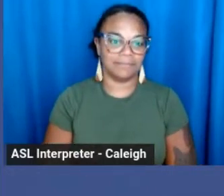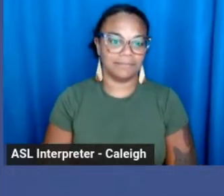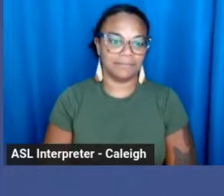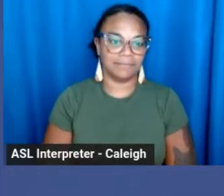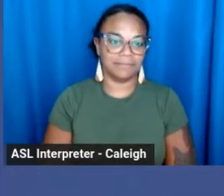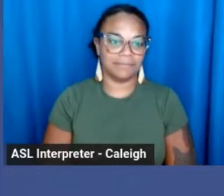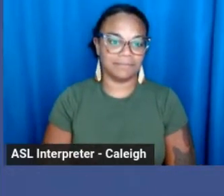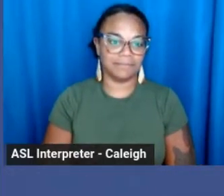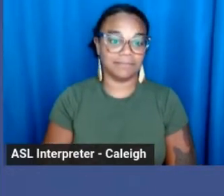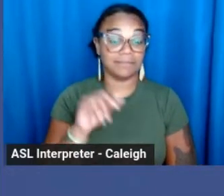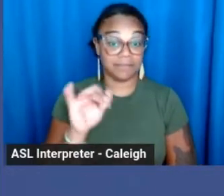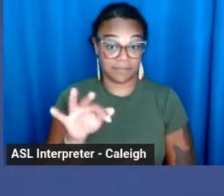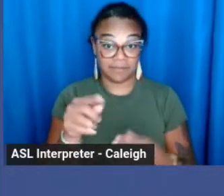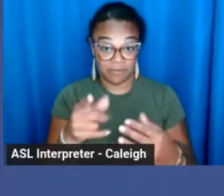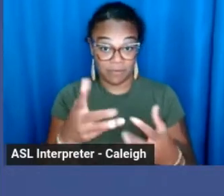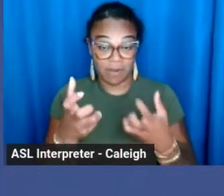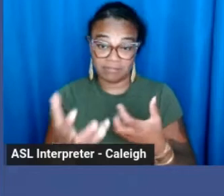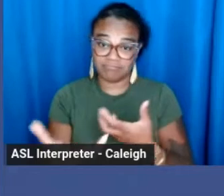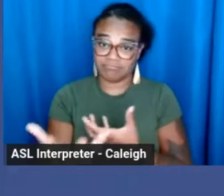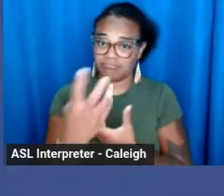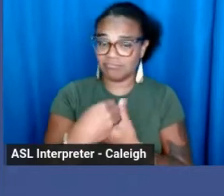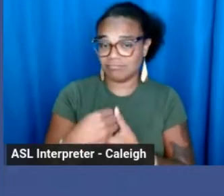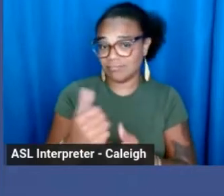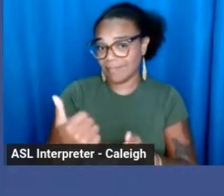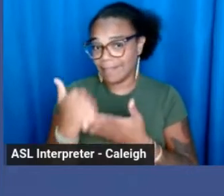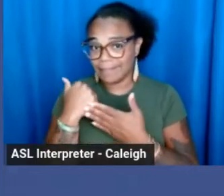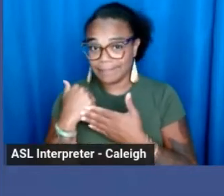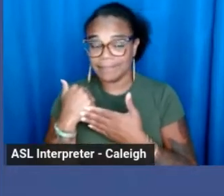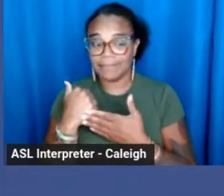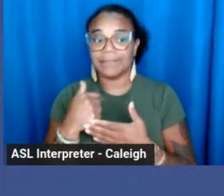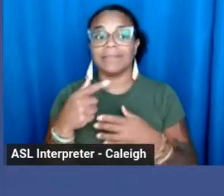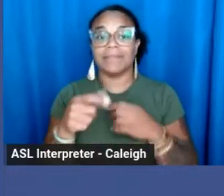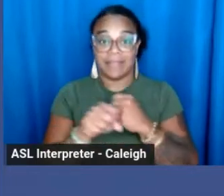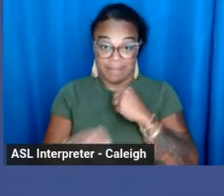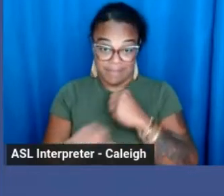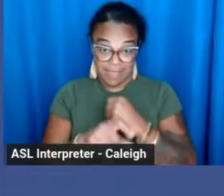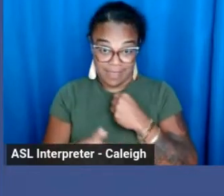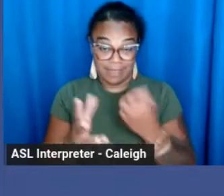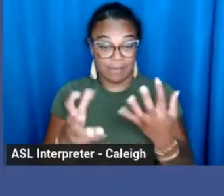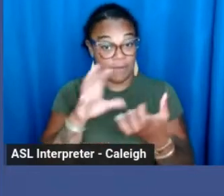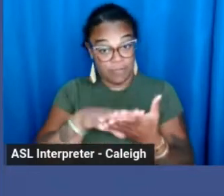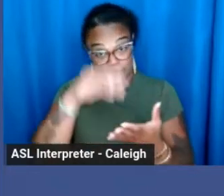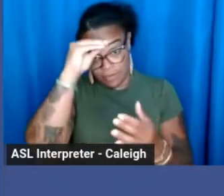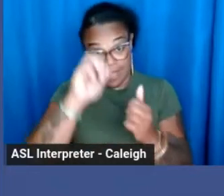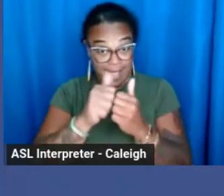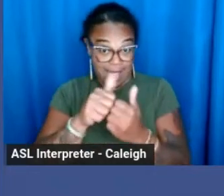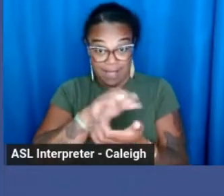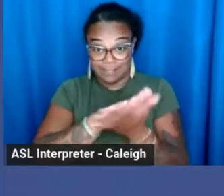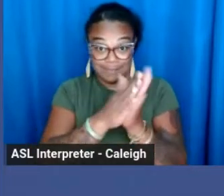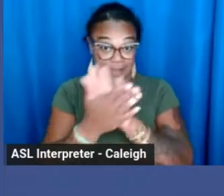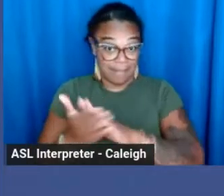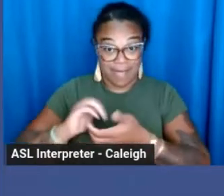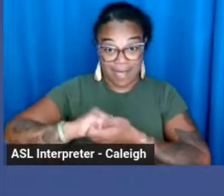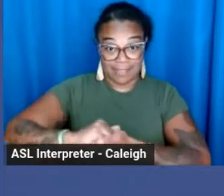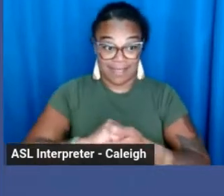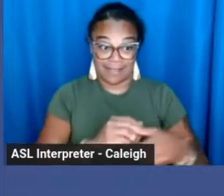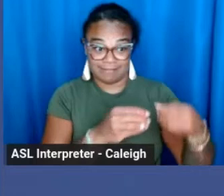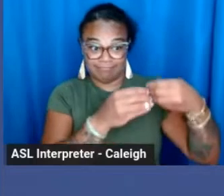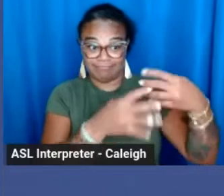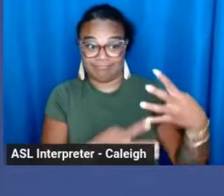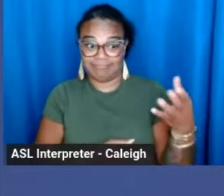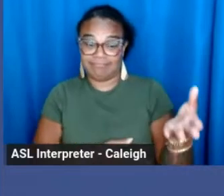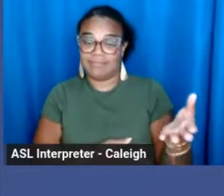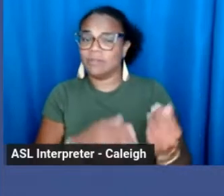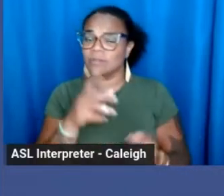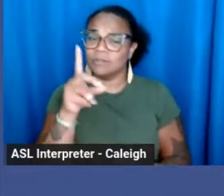If you want to tap in and help out this campaign and learn how to be an ally, these are ways to be an ally. Don't